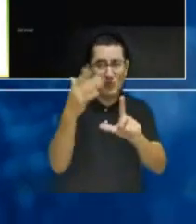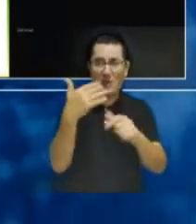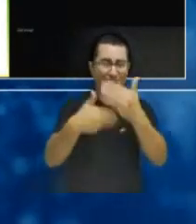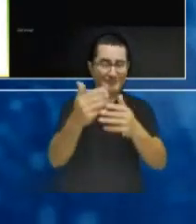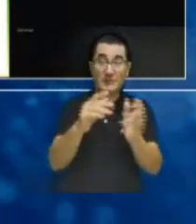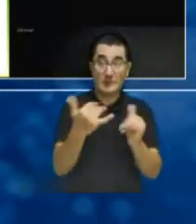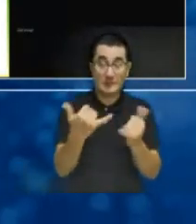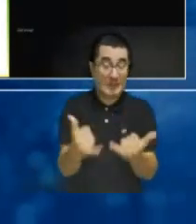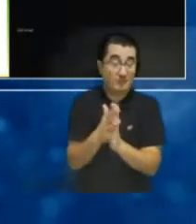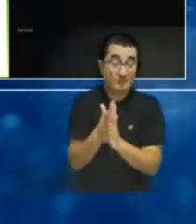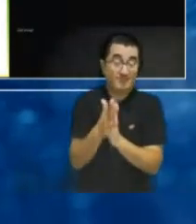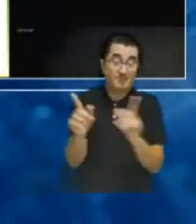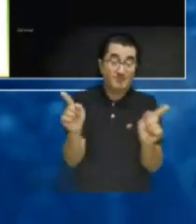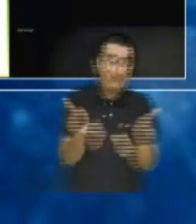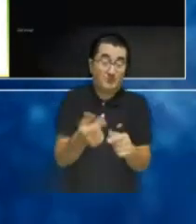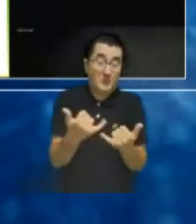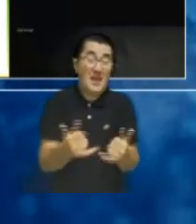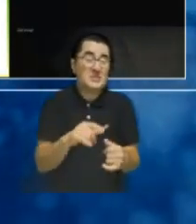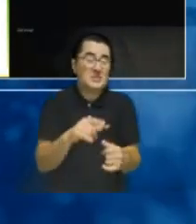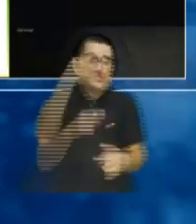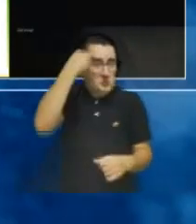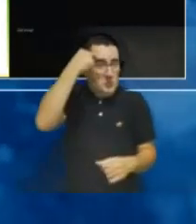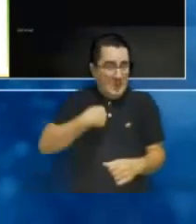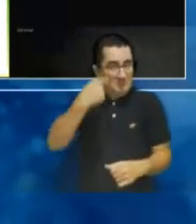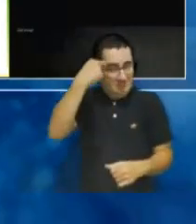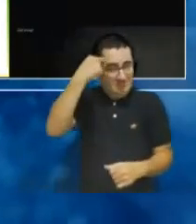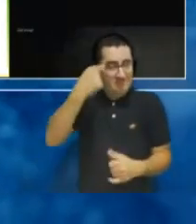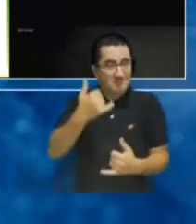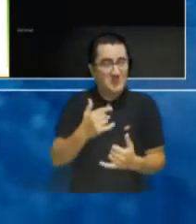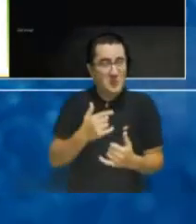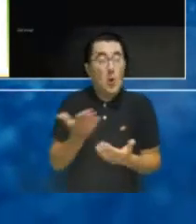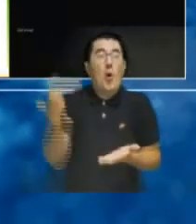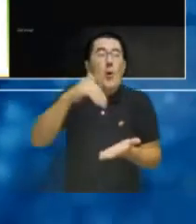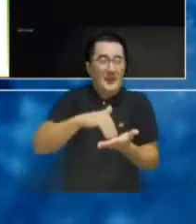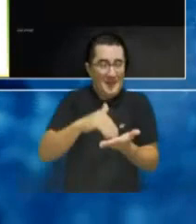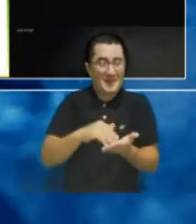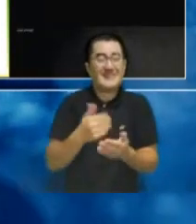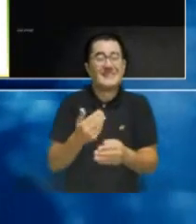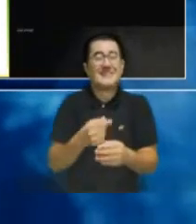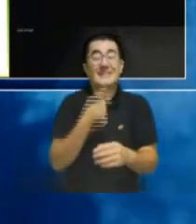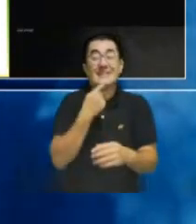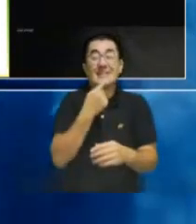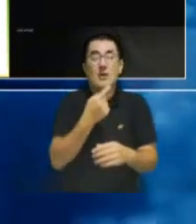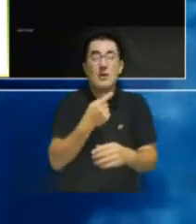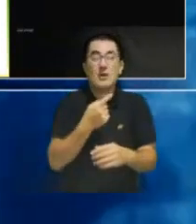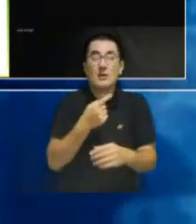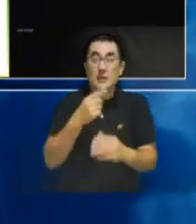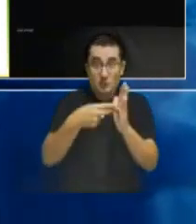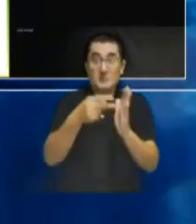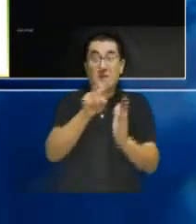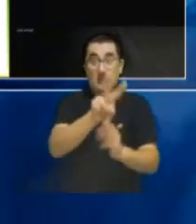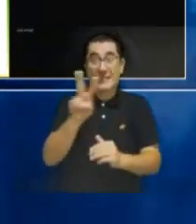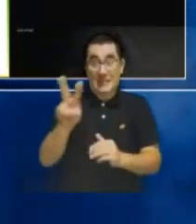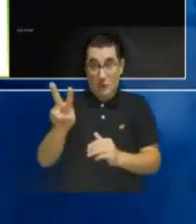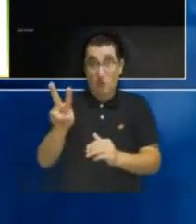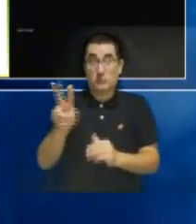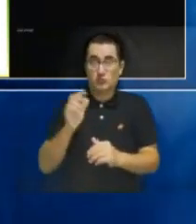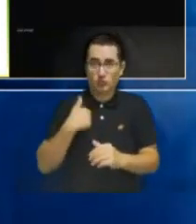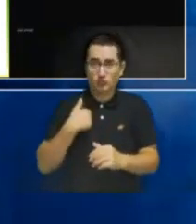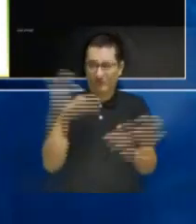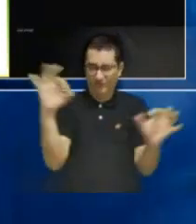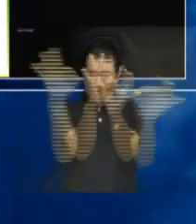But just to close this remark, once again what I was saying, next year we will be very much focused